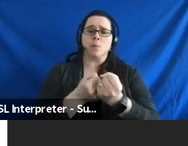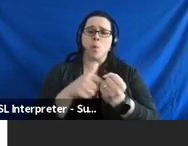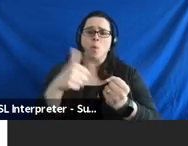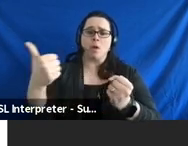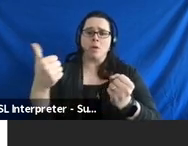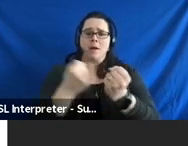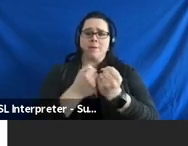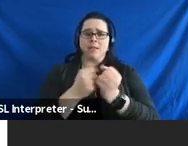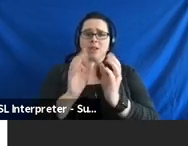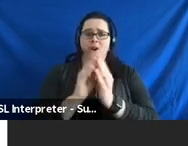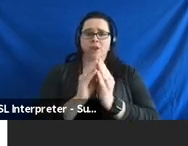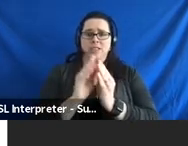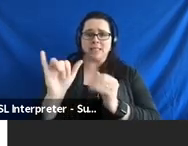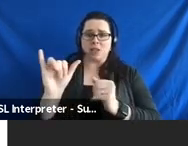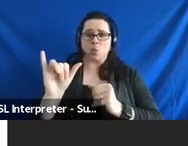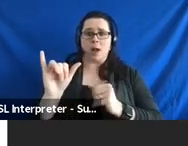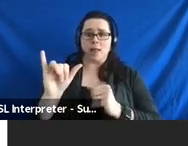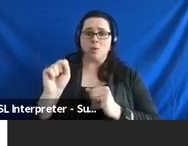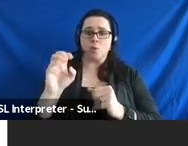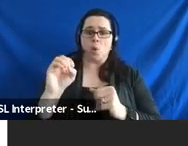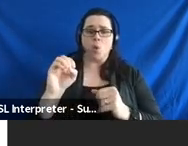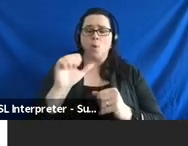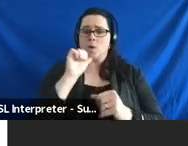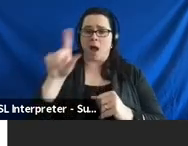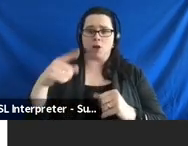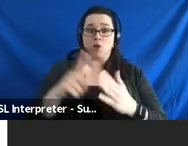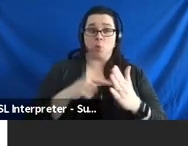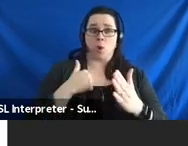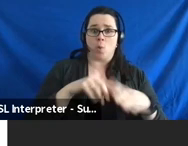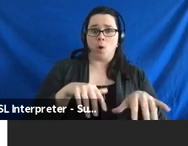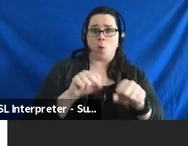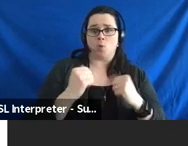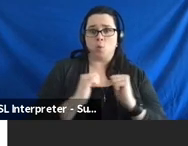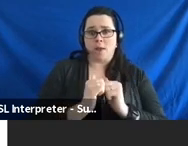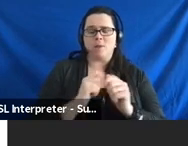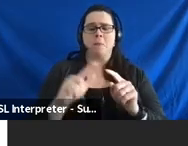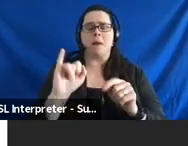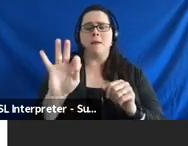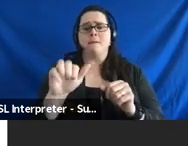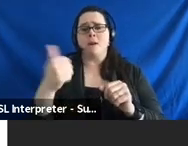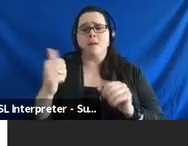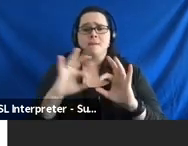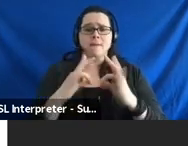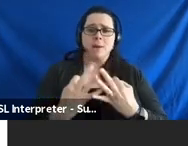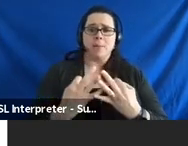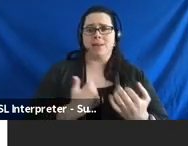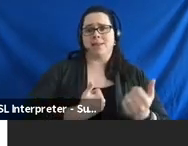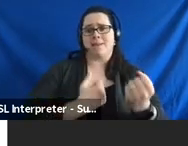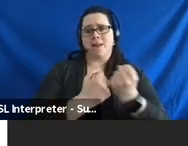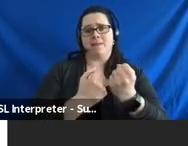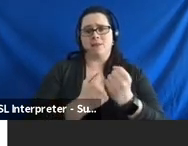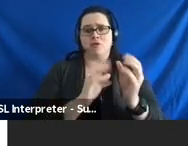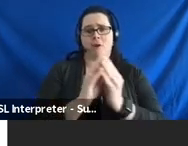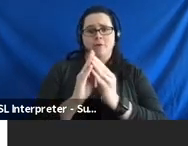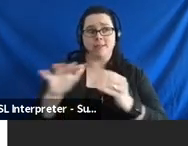advocacy conferences as well. So, I'm not just the one that we put on together, but if there are other family and self-advocacy conferences